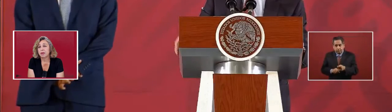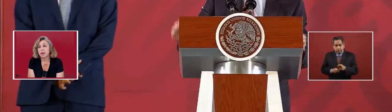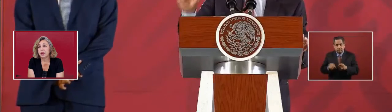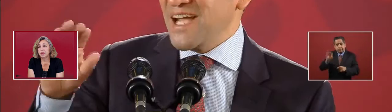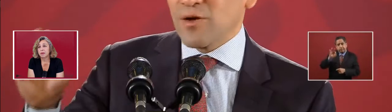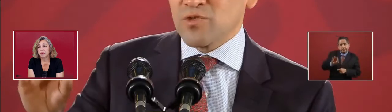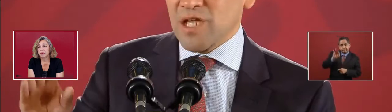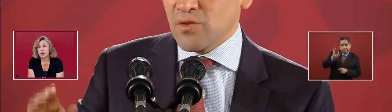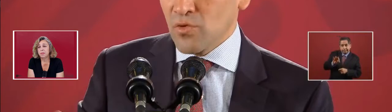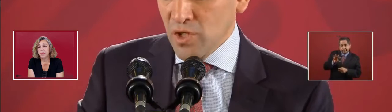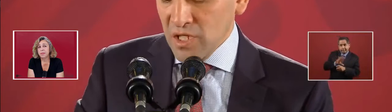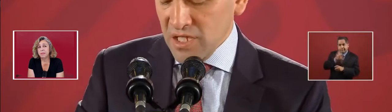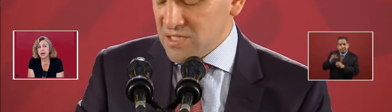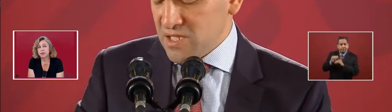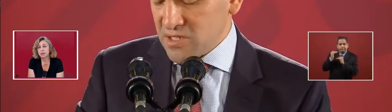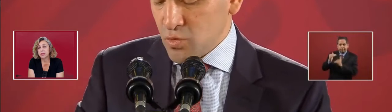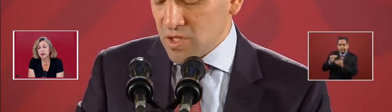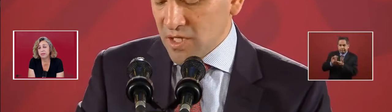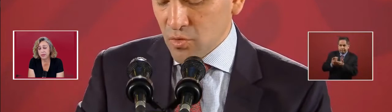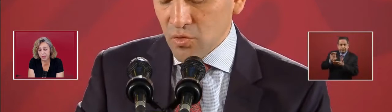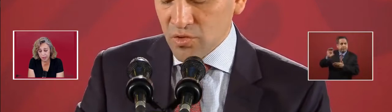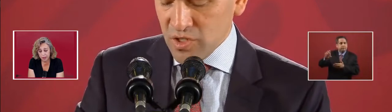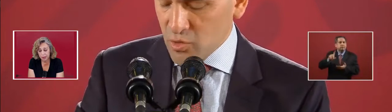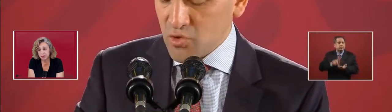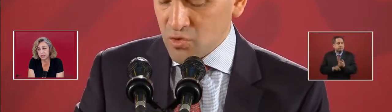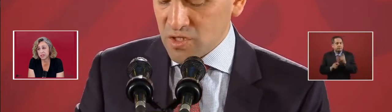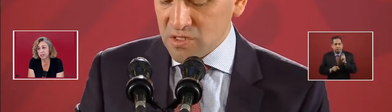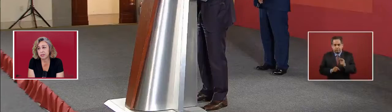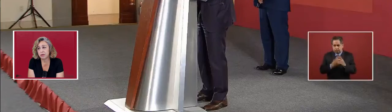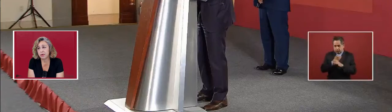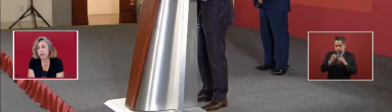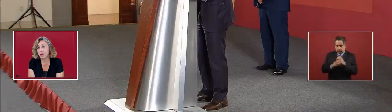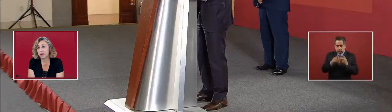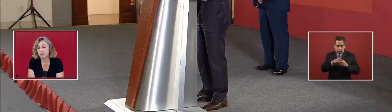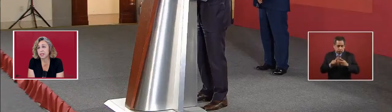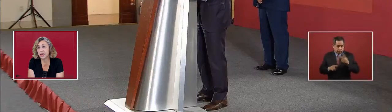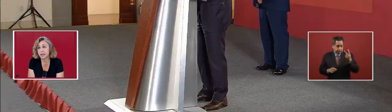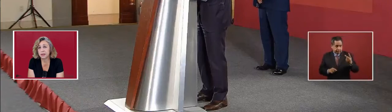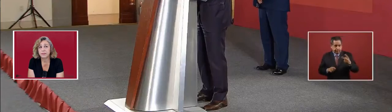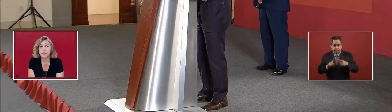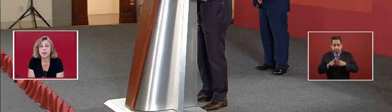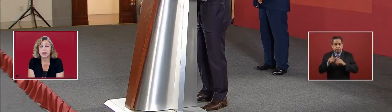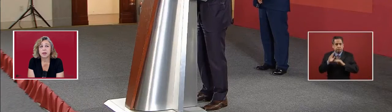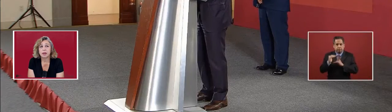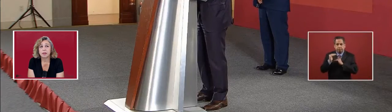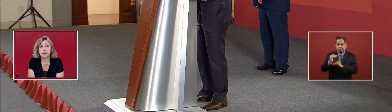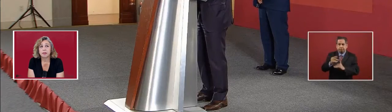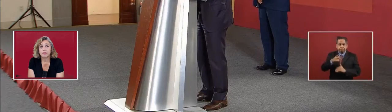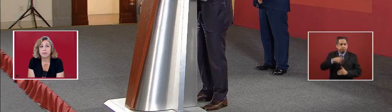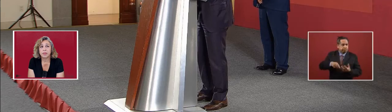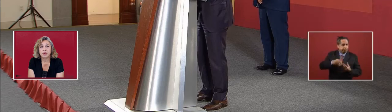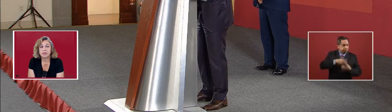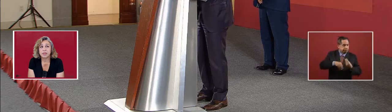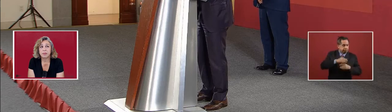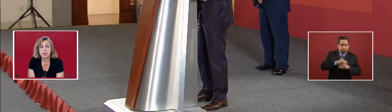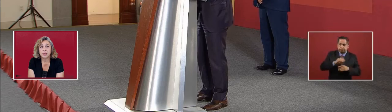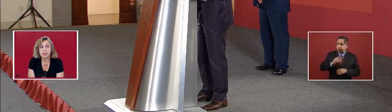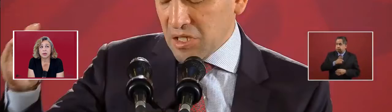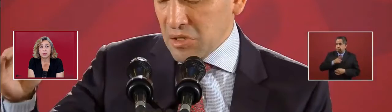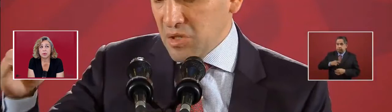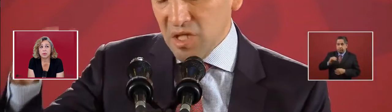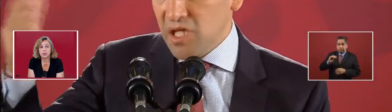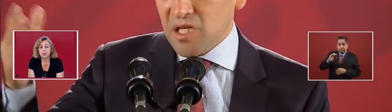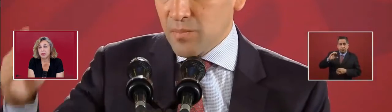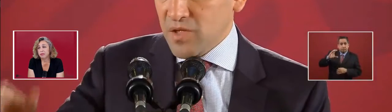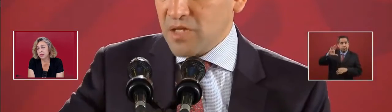And the amount of the interest is already set. They've stabilized